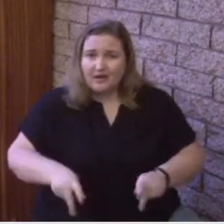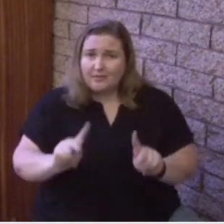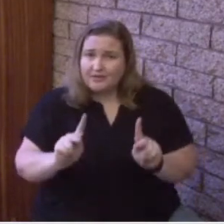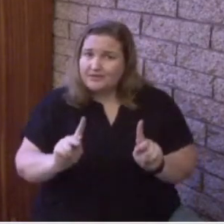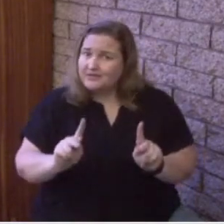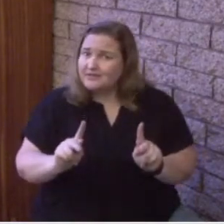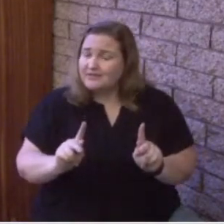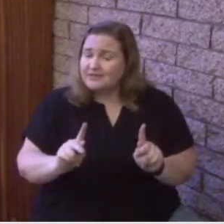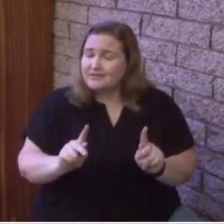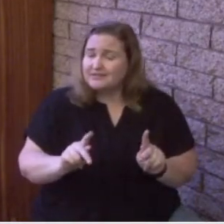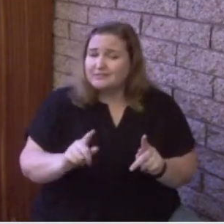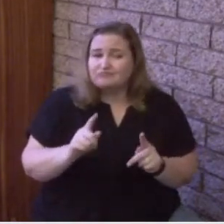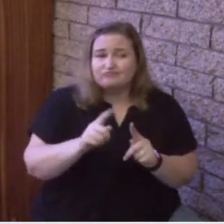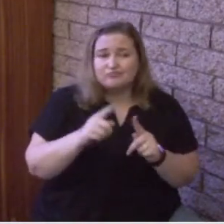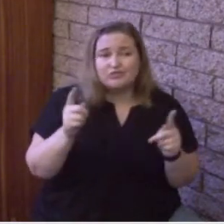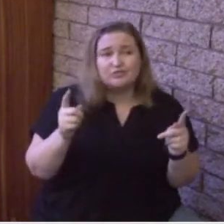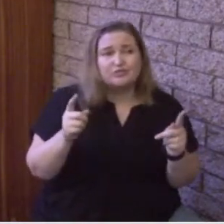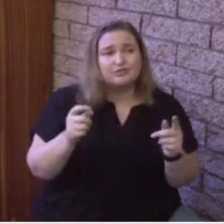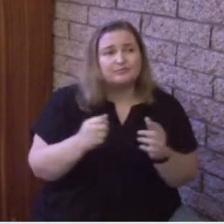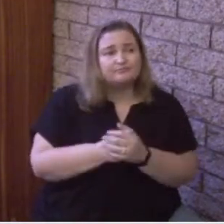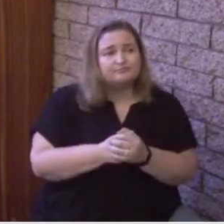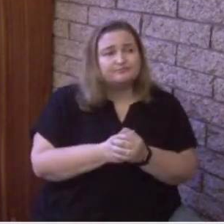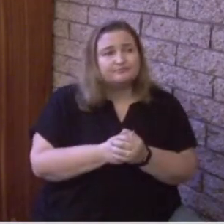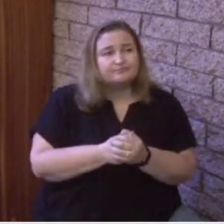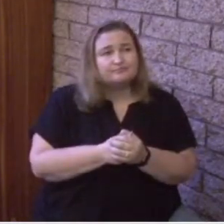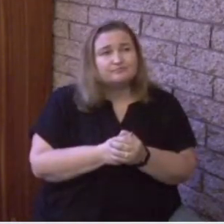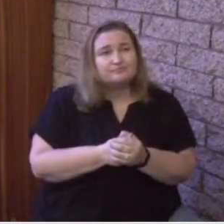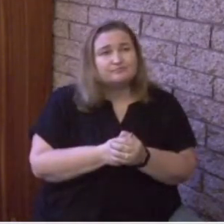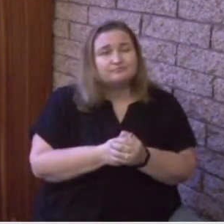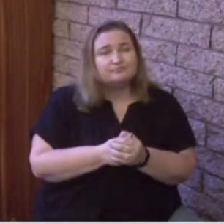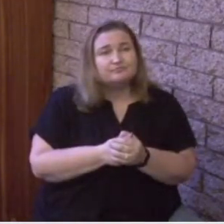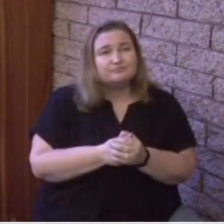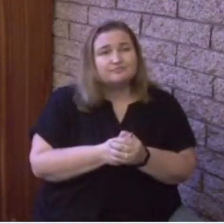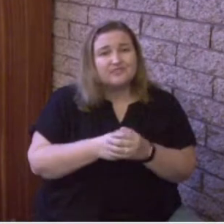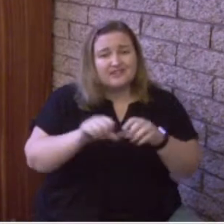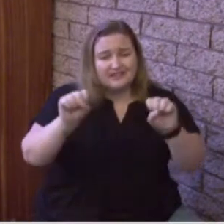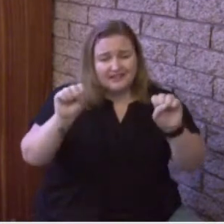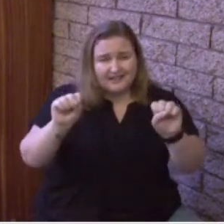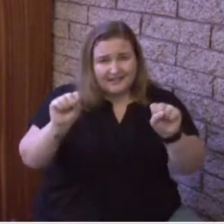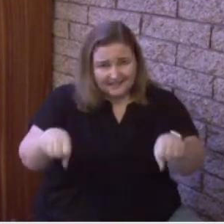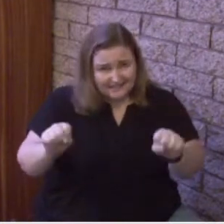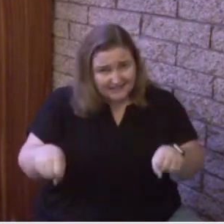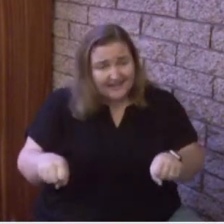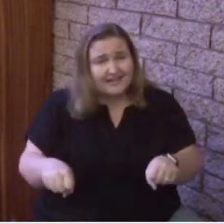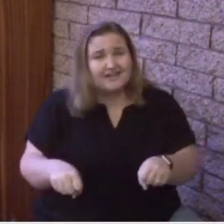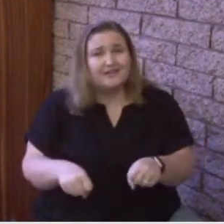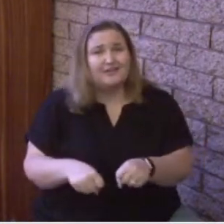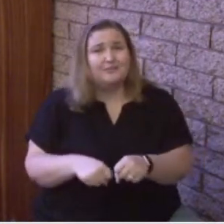to accept the love of the Father through Jesus Christ, the Son.